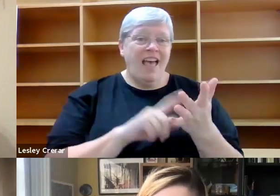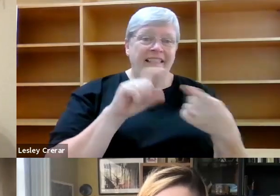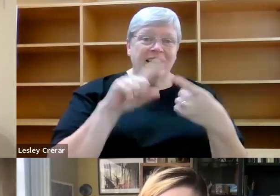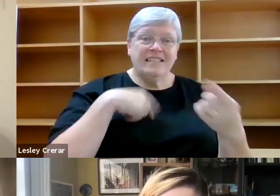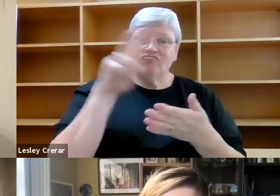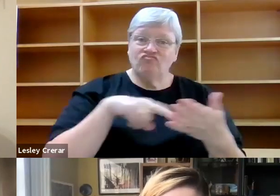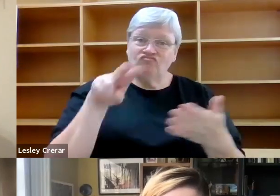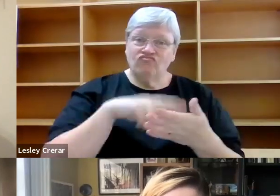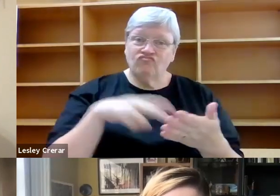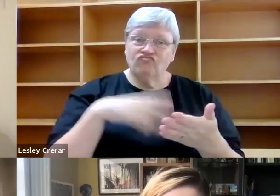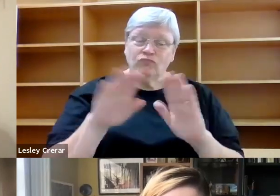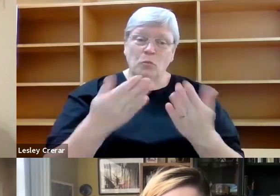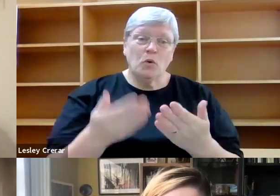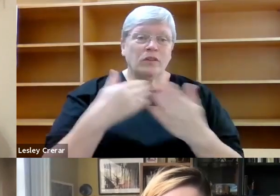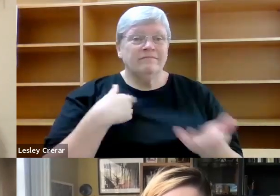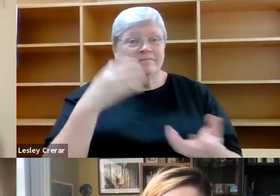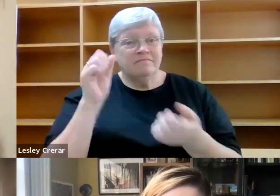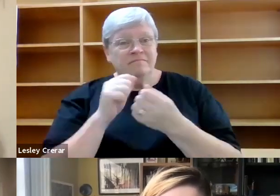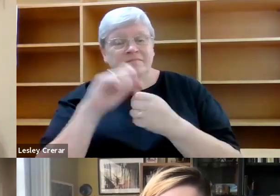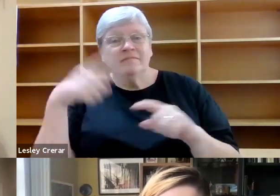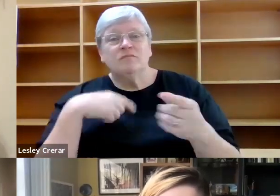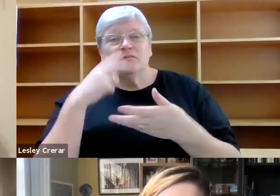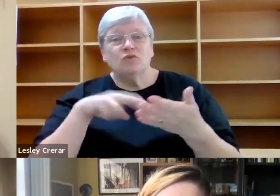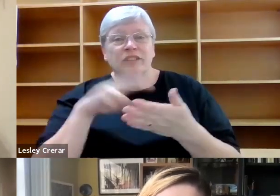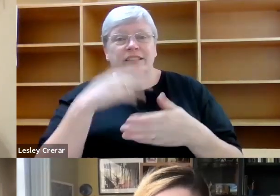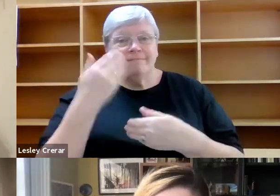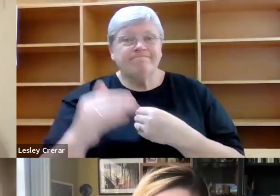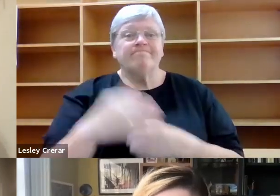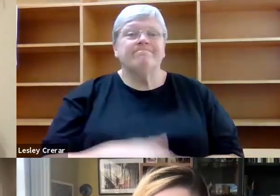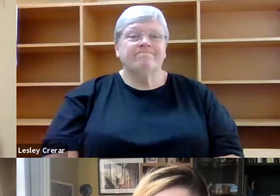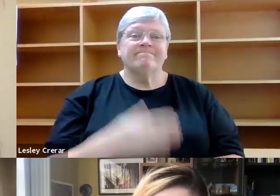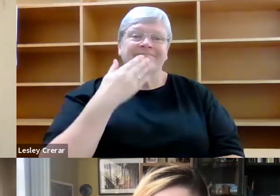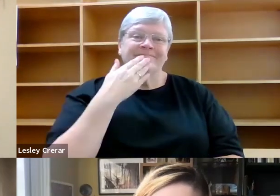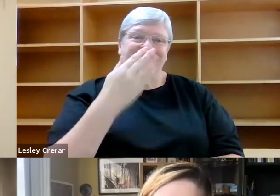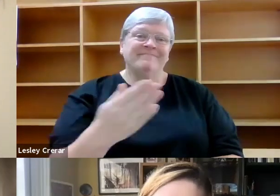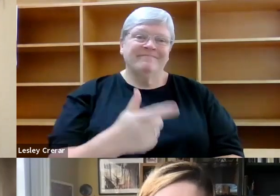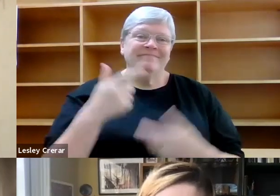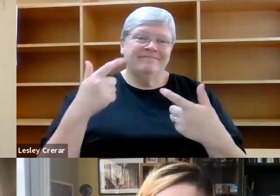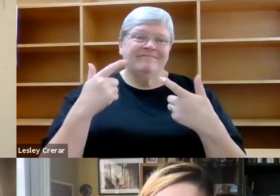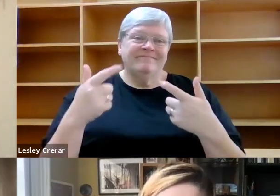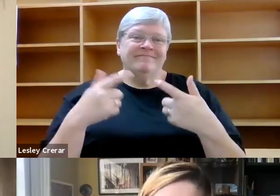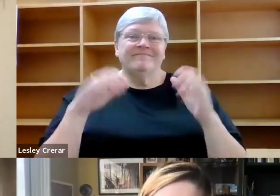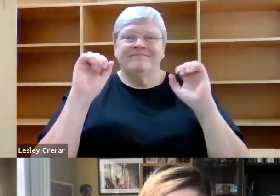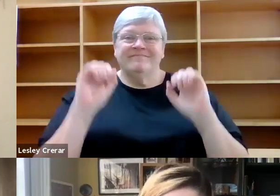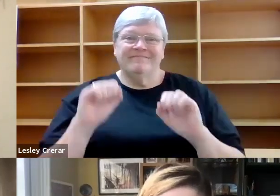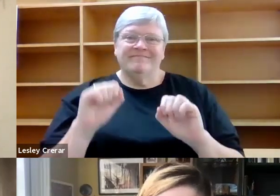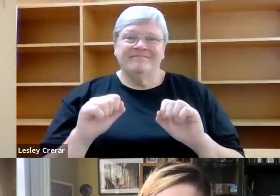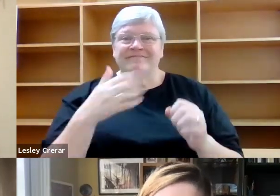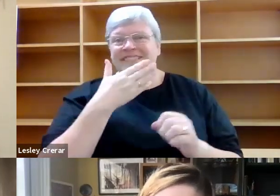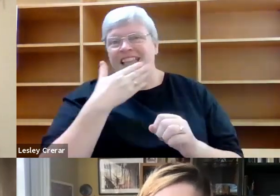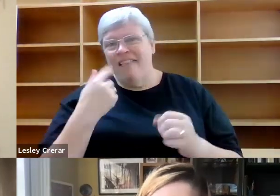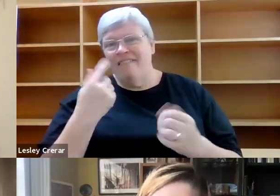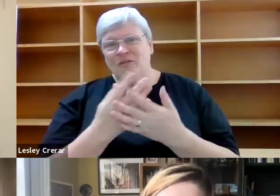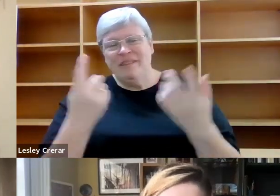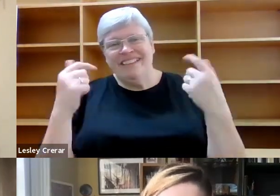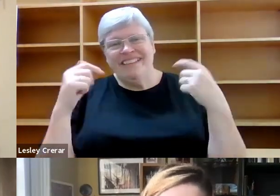us what you're going to read and then just take it from there. Thank you. so much, Hannah, for cheering. And it's so lovely to